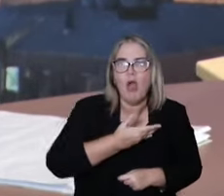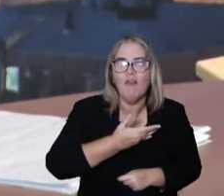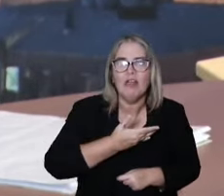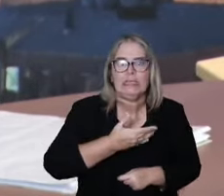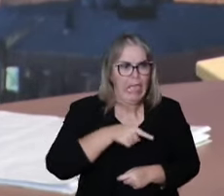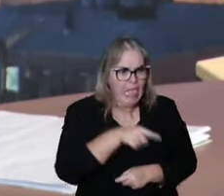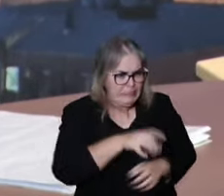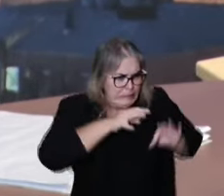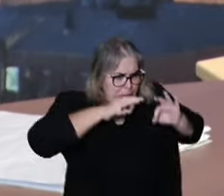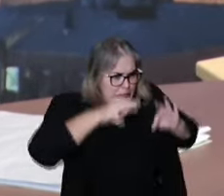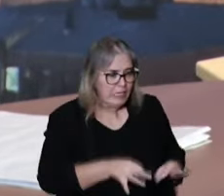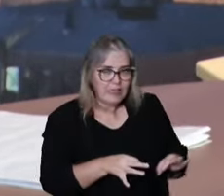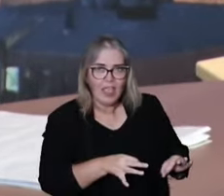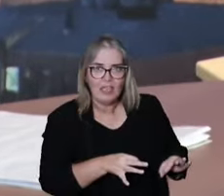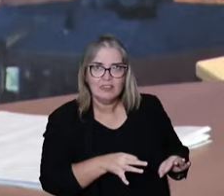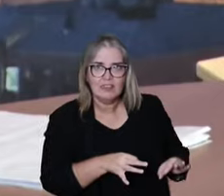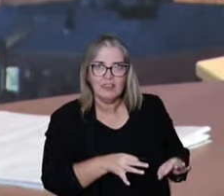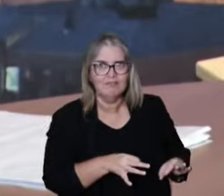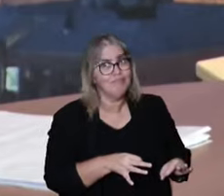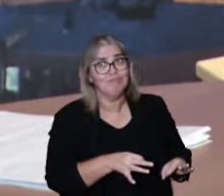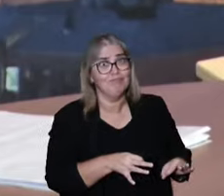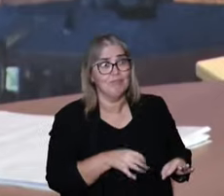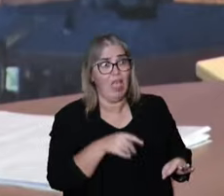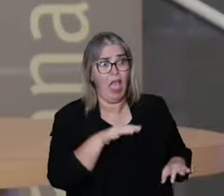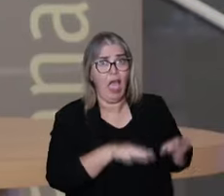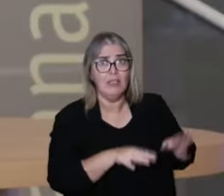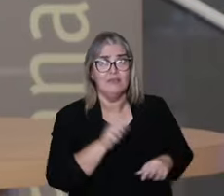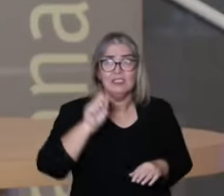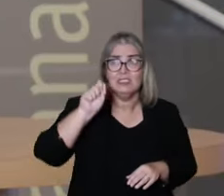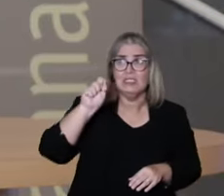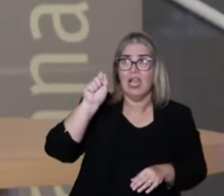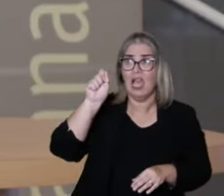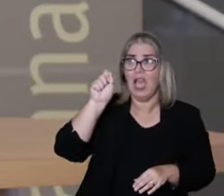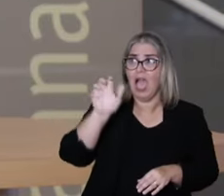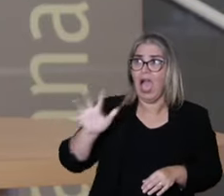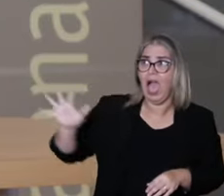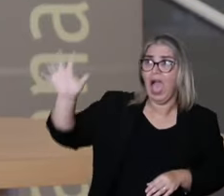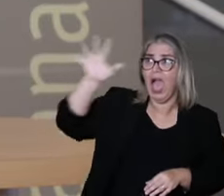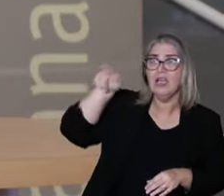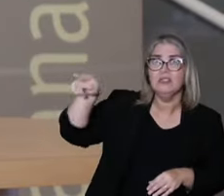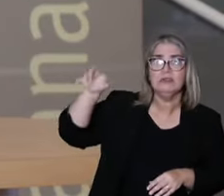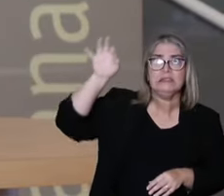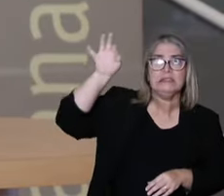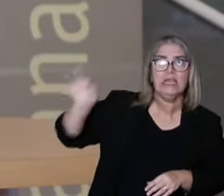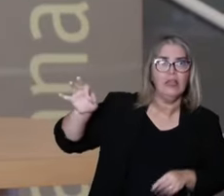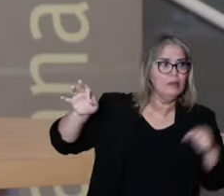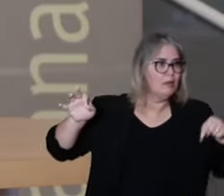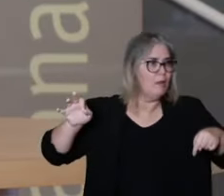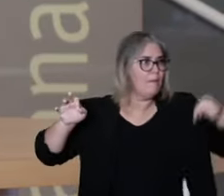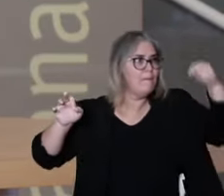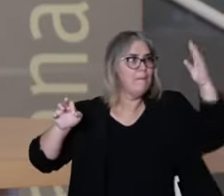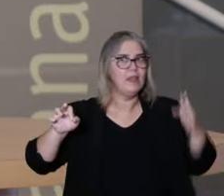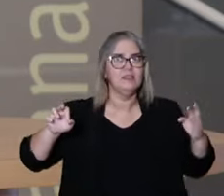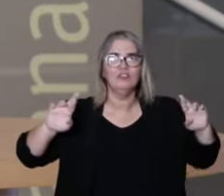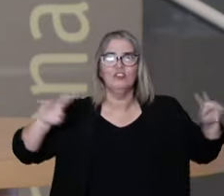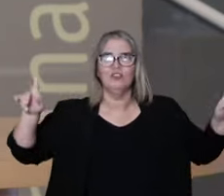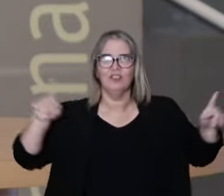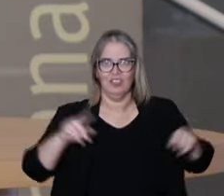to have a dialogue between the studies in these Asian countries in China with ours.